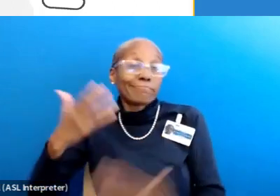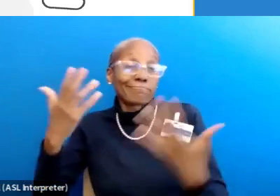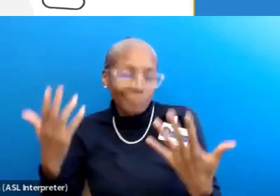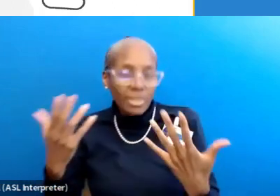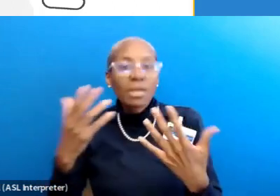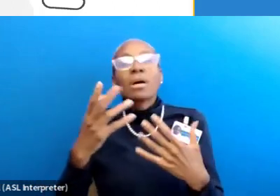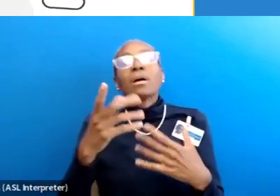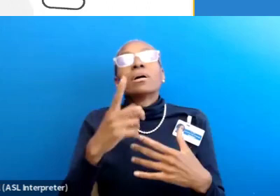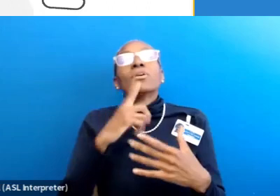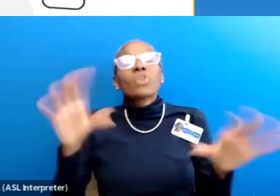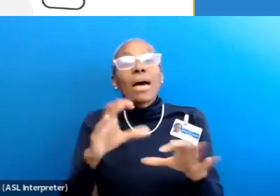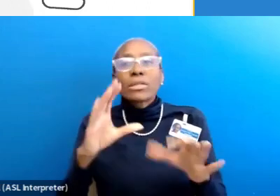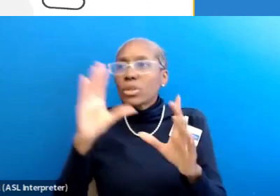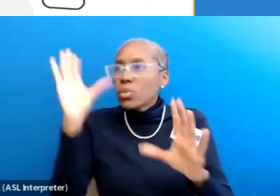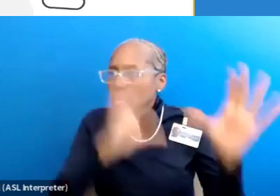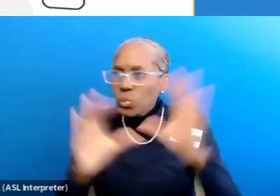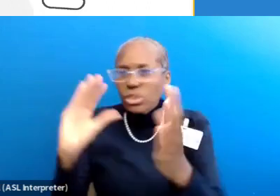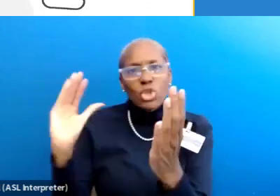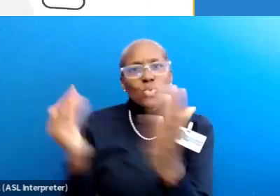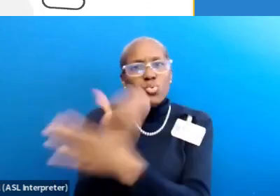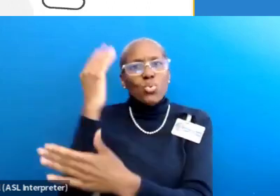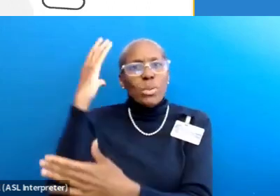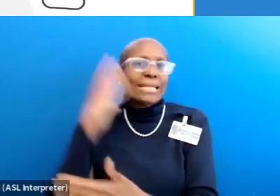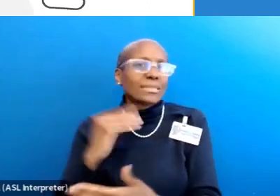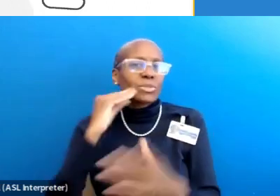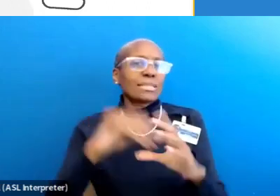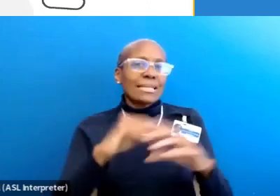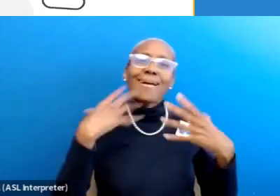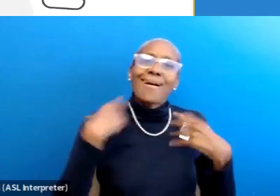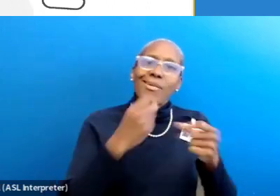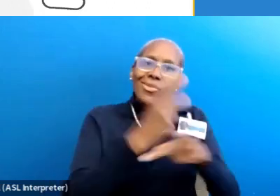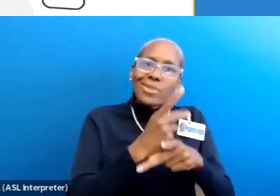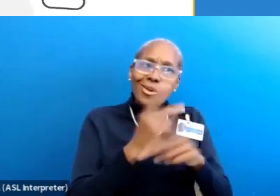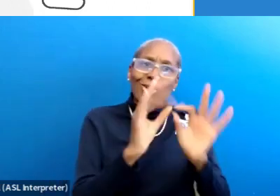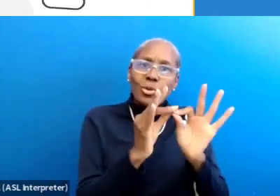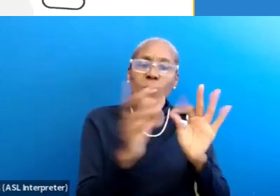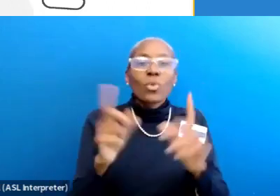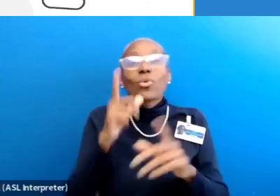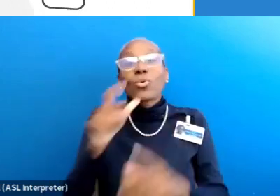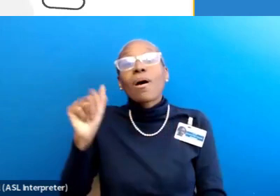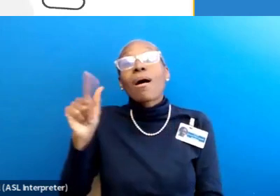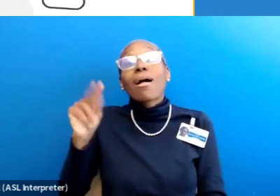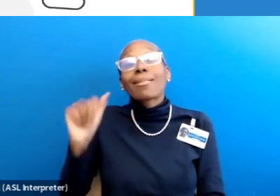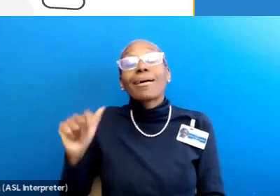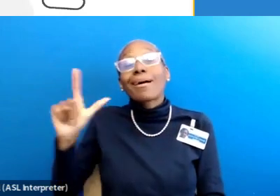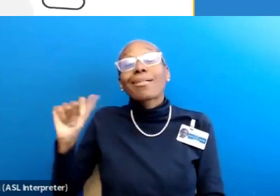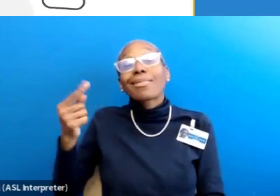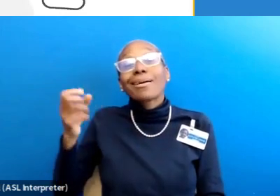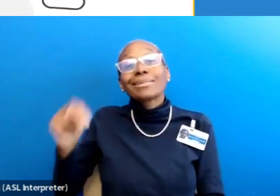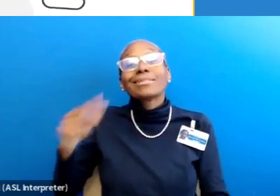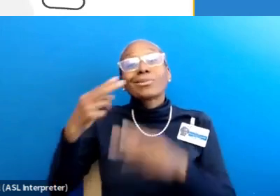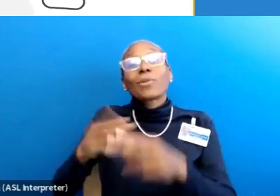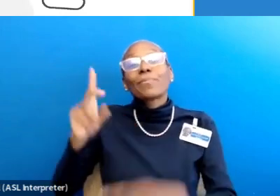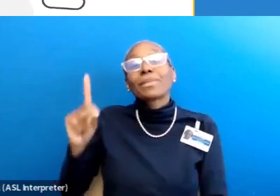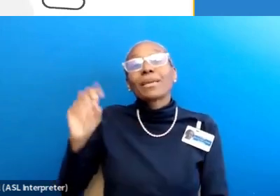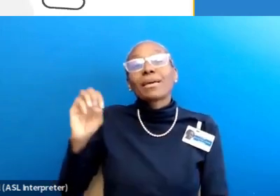let's actively seek out new experiences in healthcare interpreting. Starting today with Elena Langdon's presentation, decalage is not